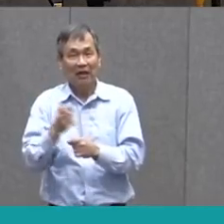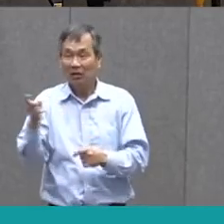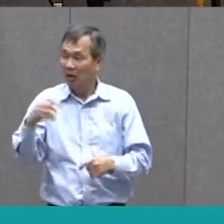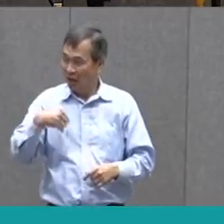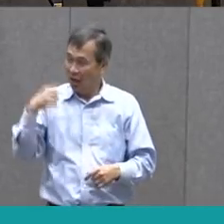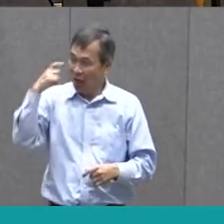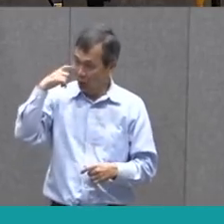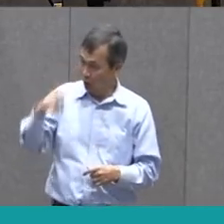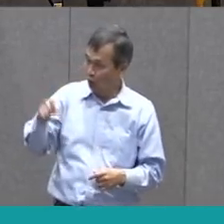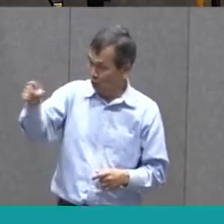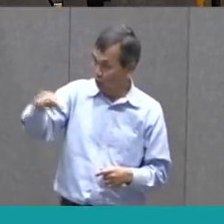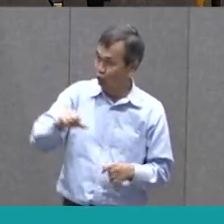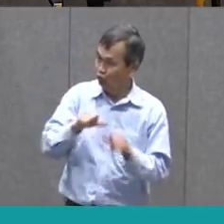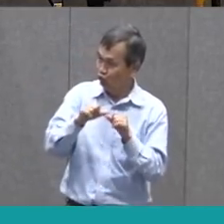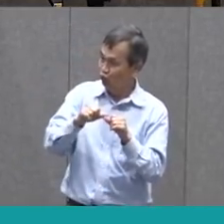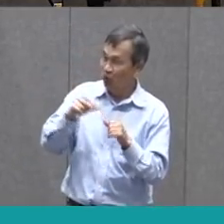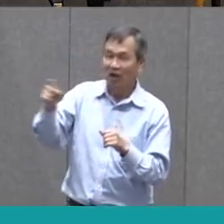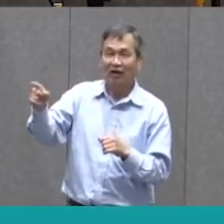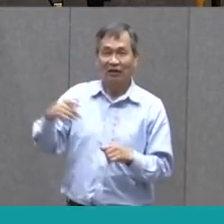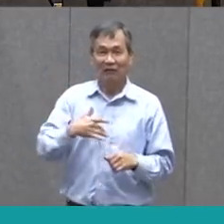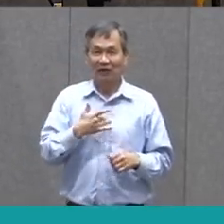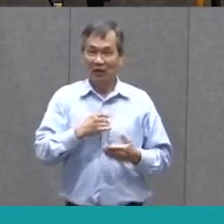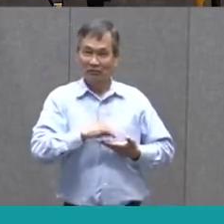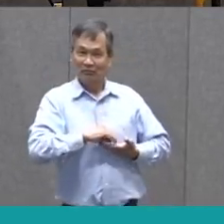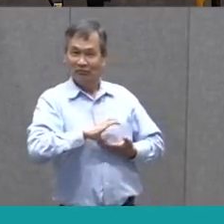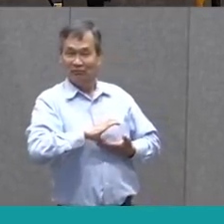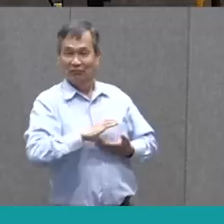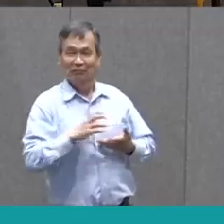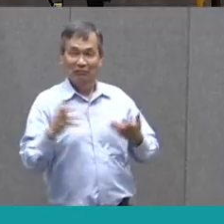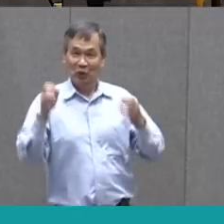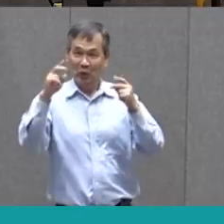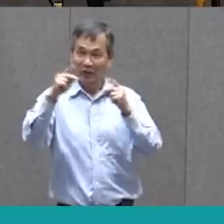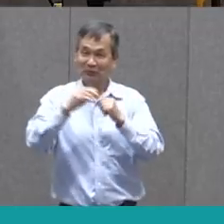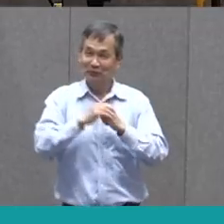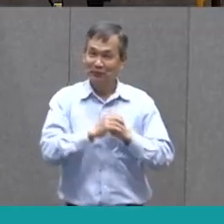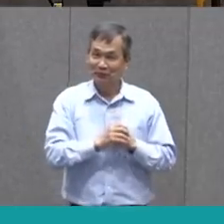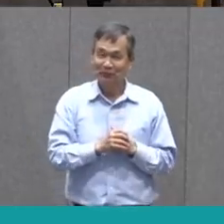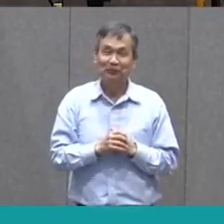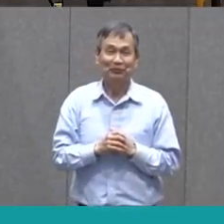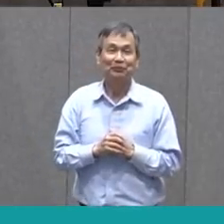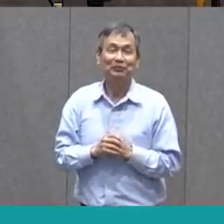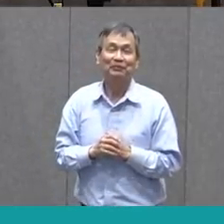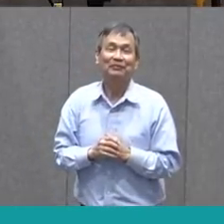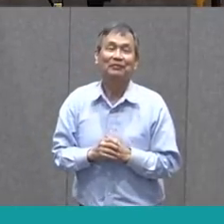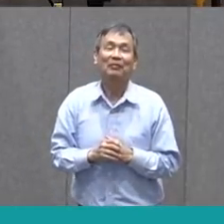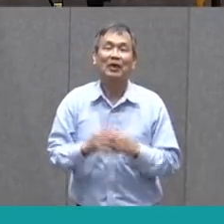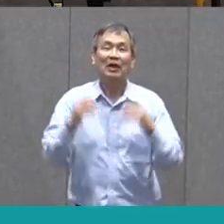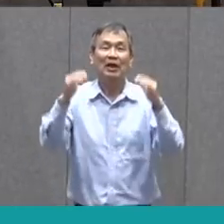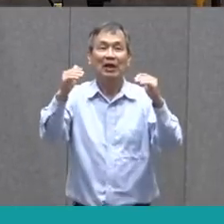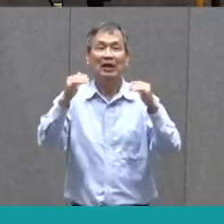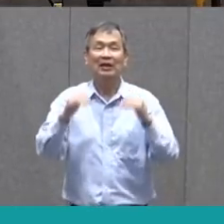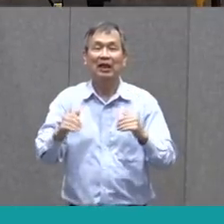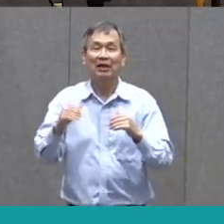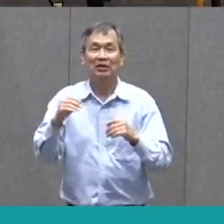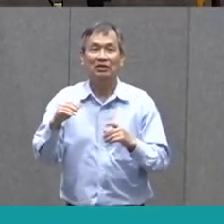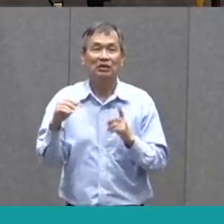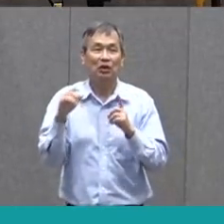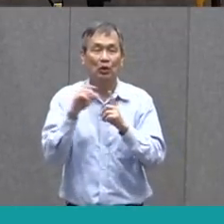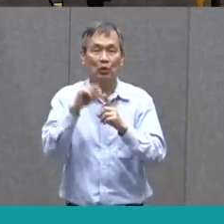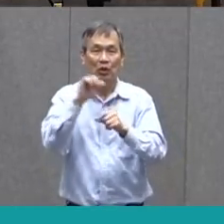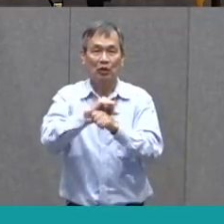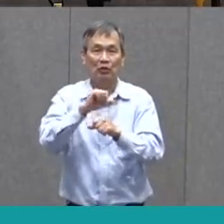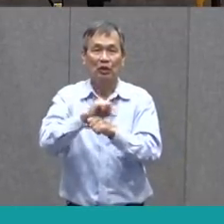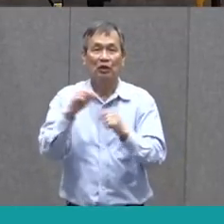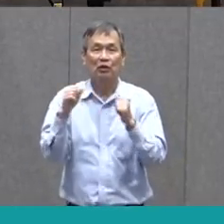good if they notice, that you notice, that they're working really hard. Next up, we have word work with Mrs.